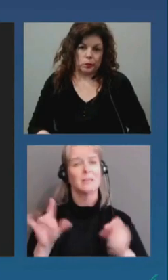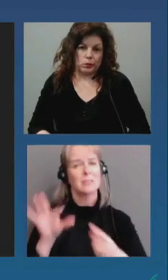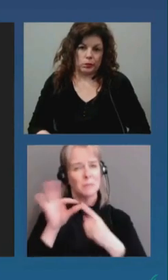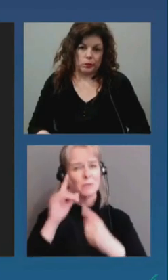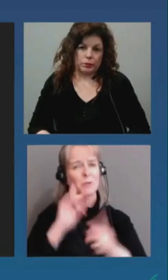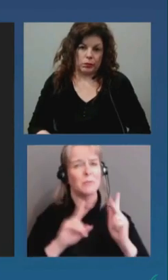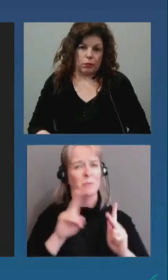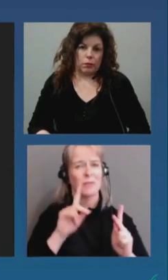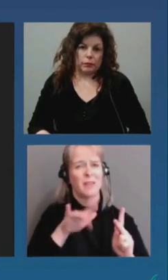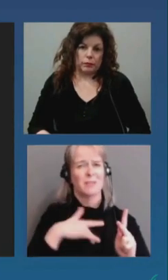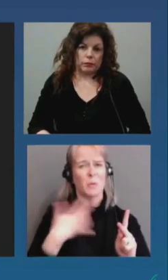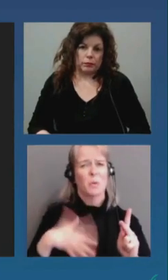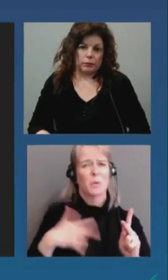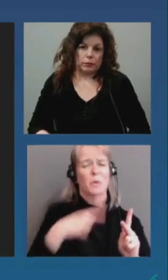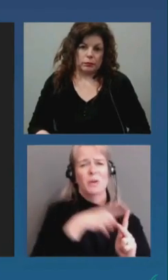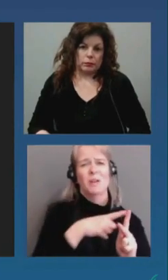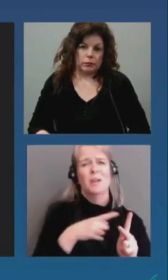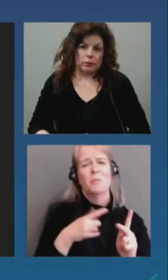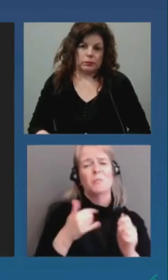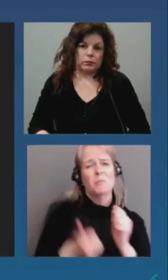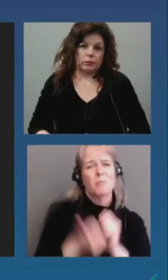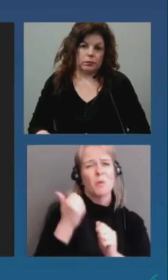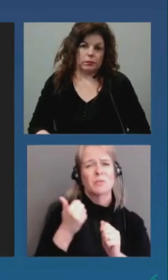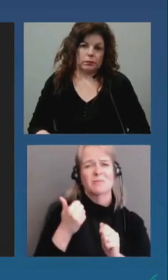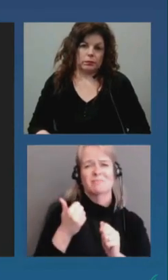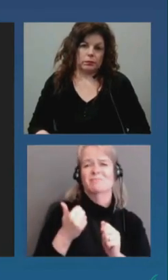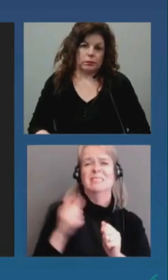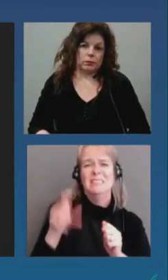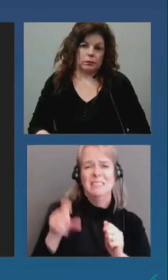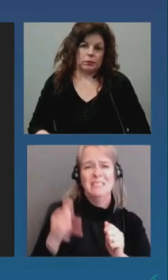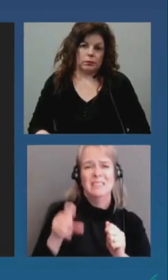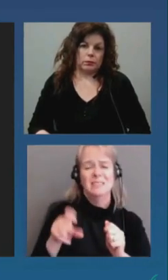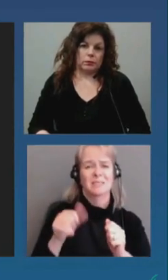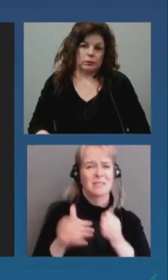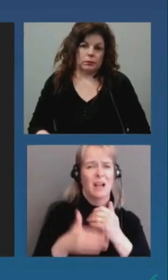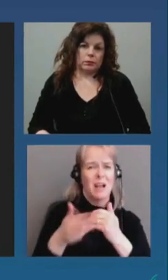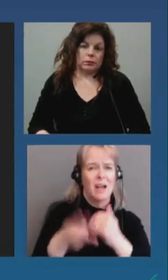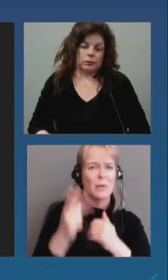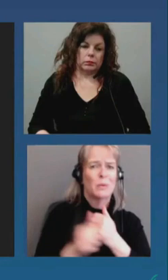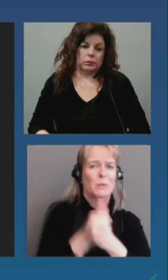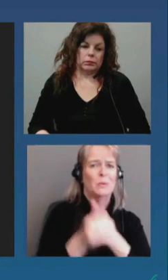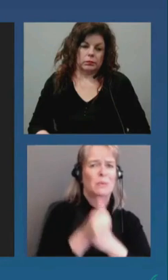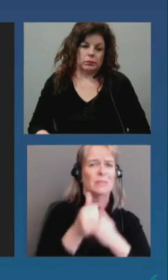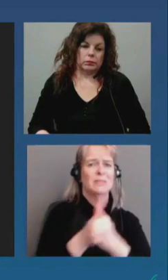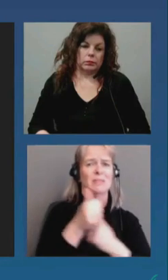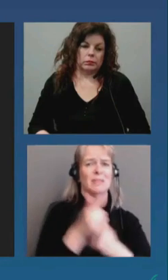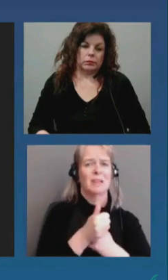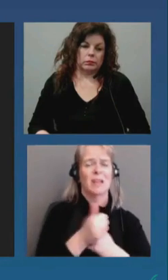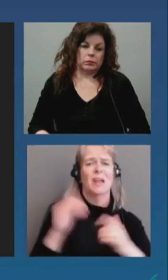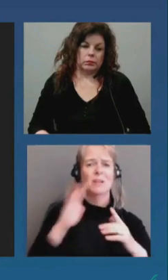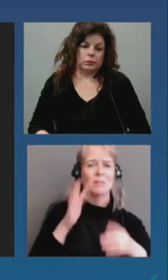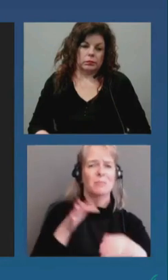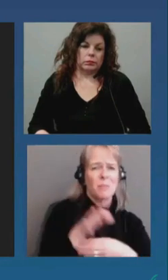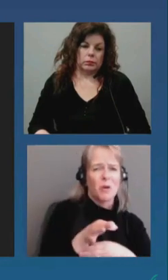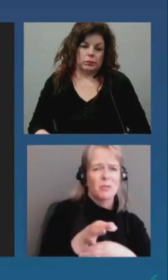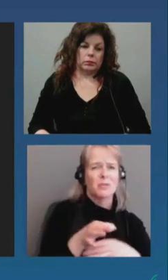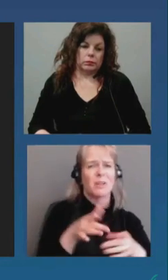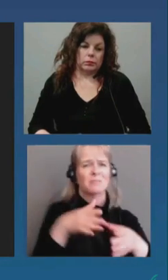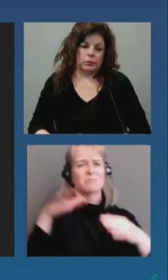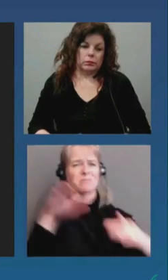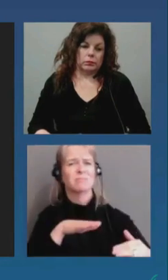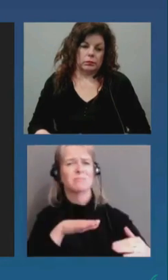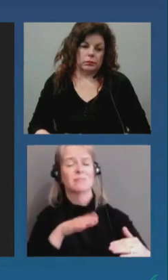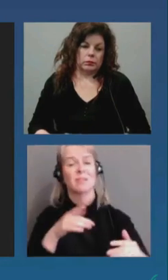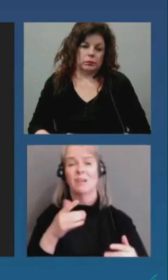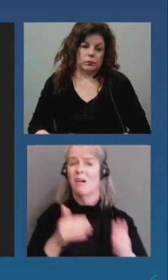victimized, and often the most racialized members of society. Indeed, we can see from this pandemic that those who often have the least